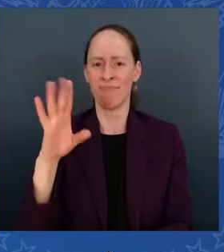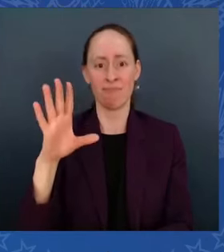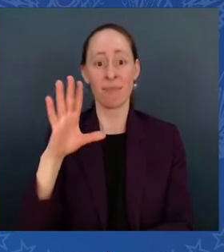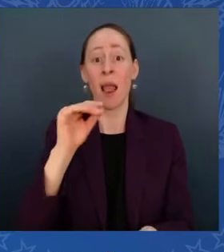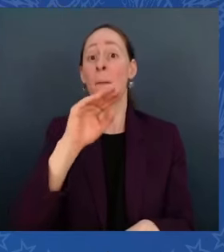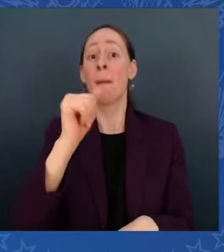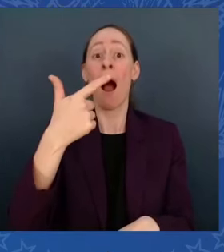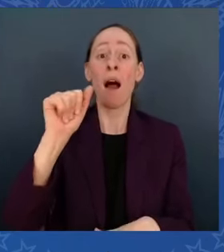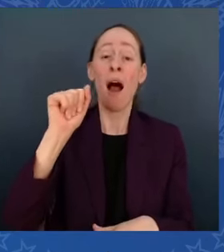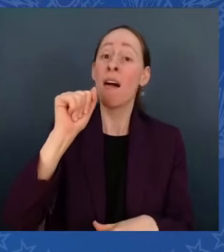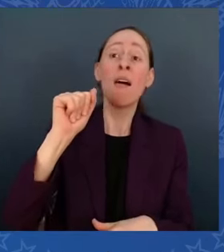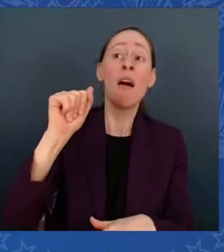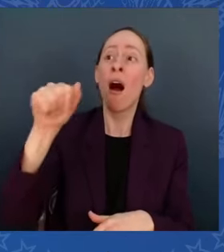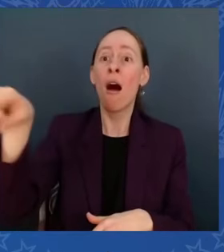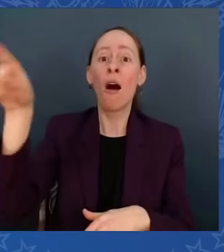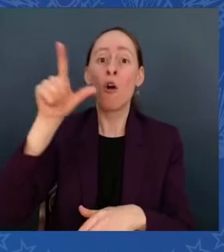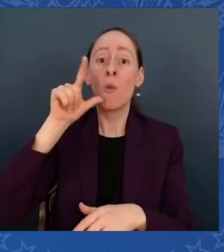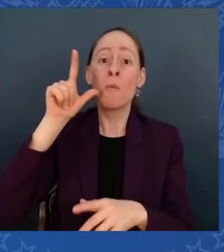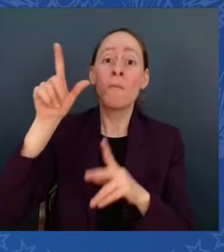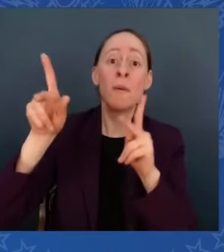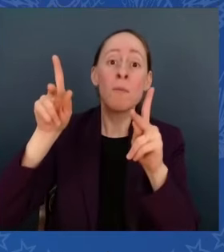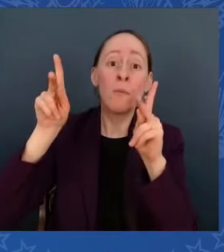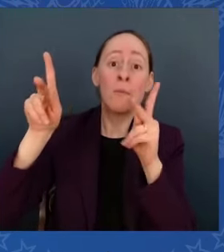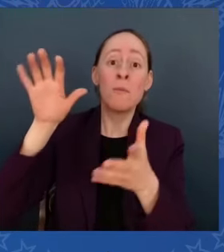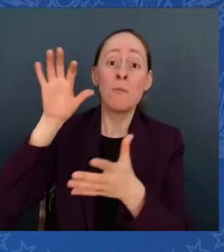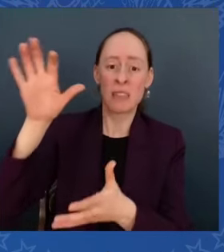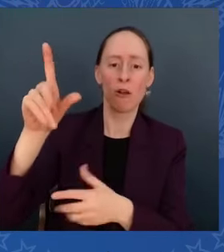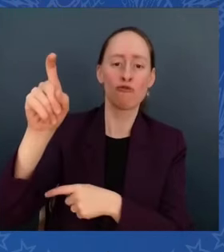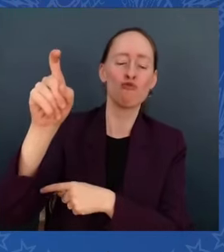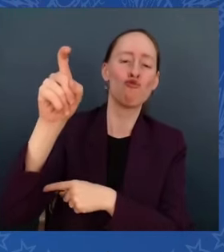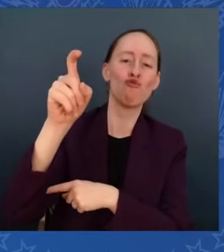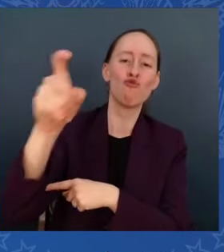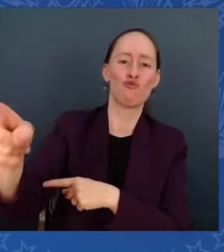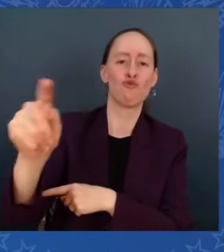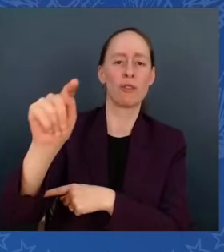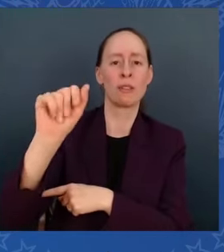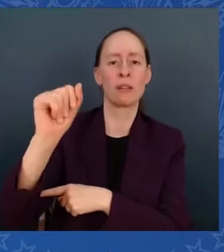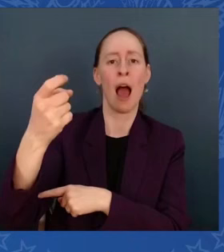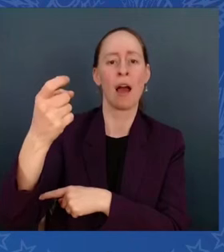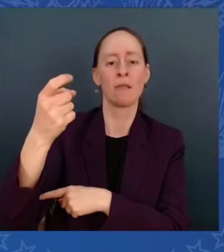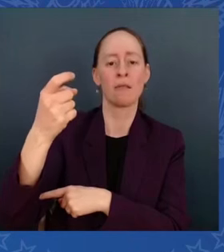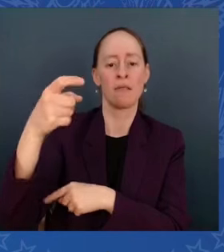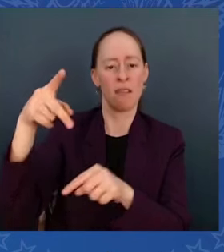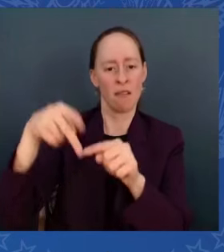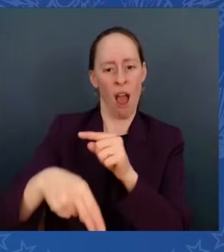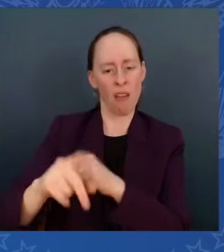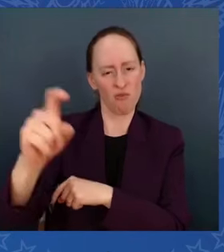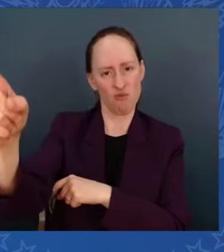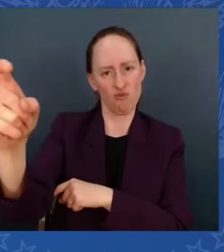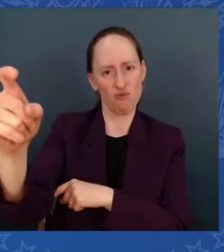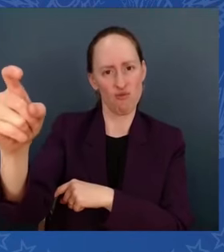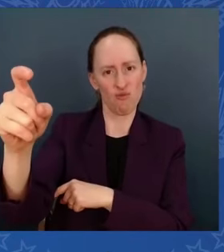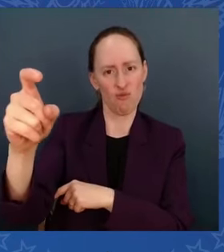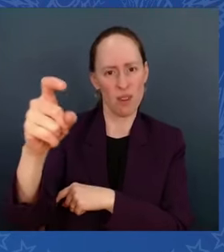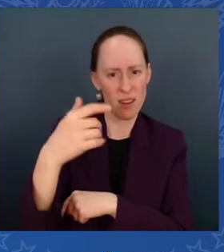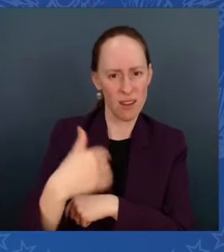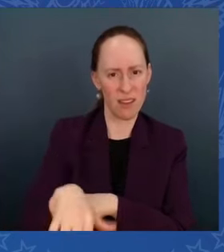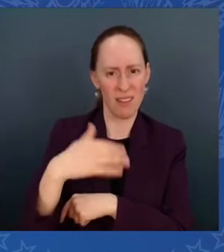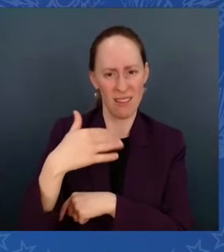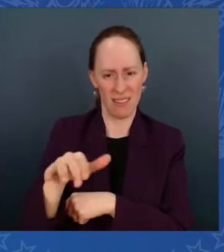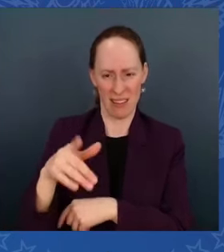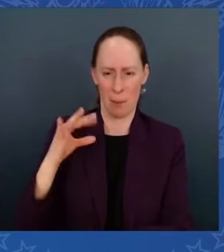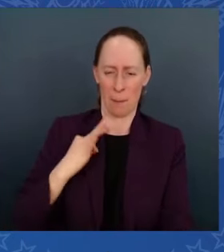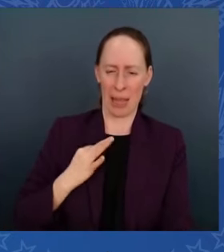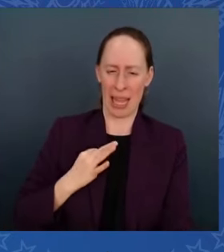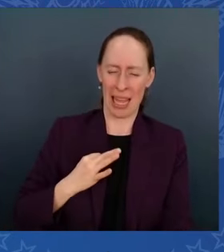tax cut to his administration. $2 trillion that benefited the super wealthy and the biggest corporations while exploding the federal